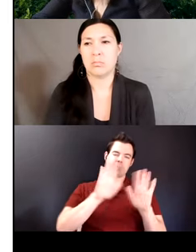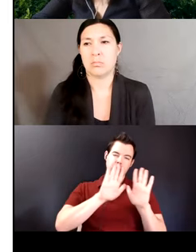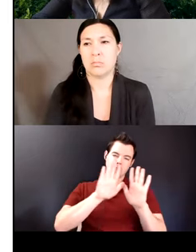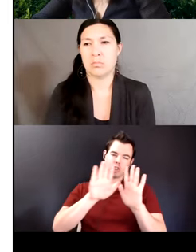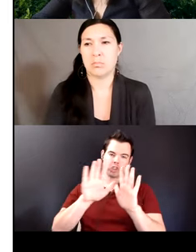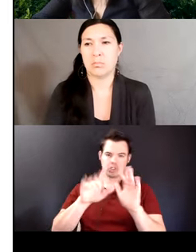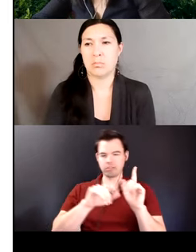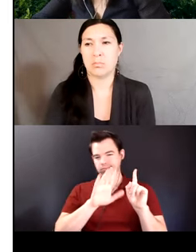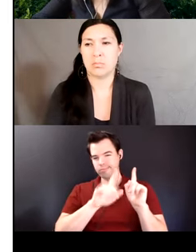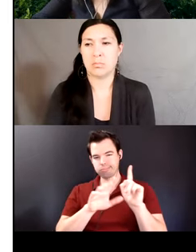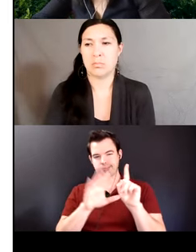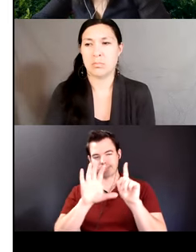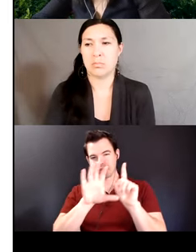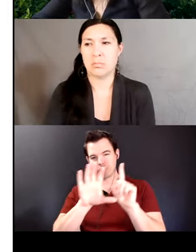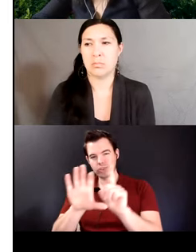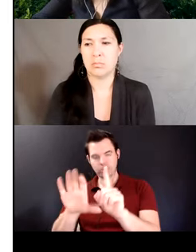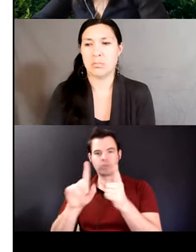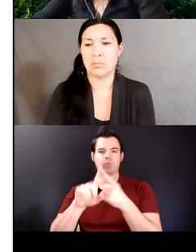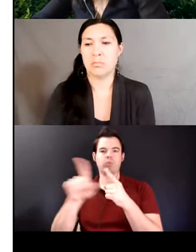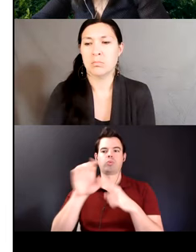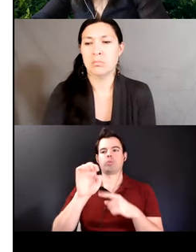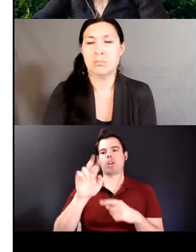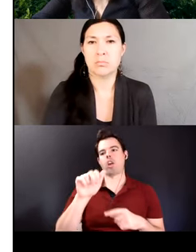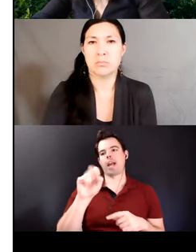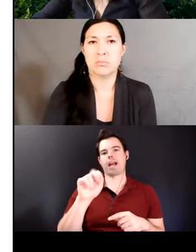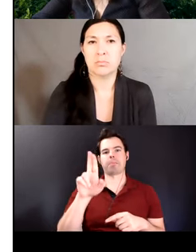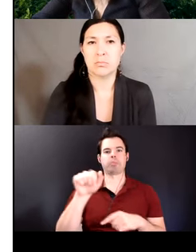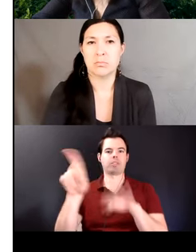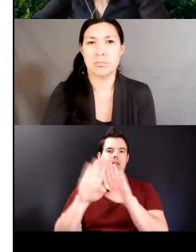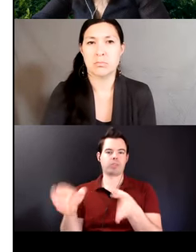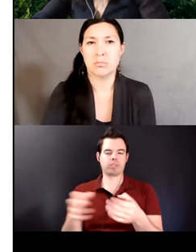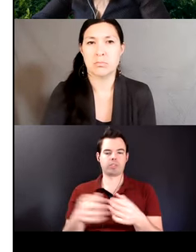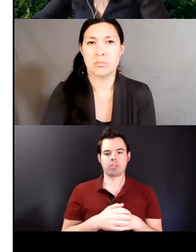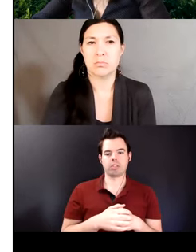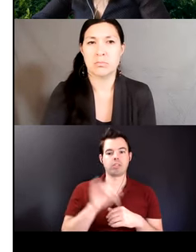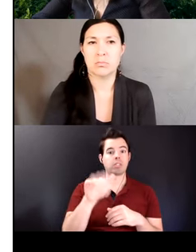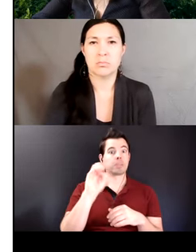this meaning is expressed by mu combined with